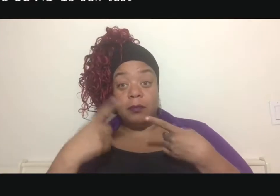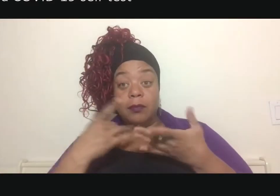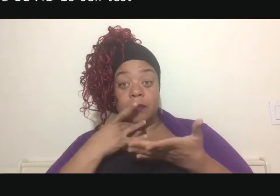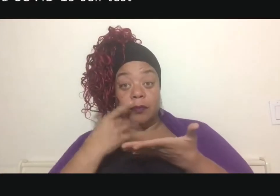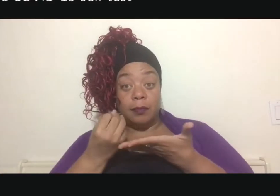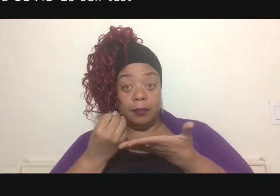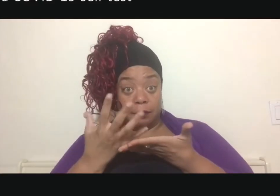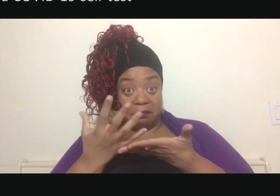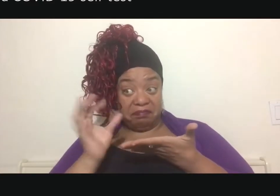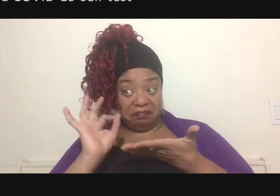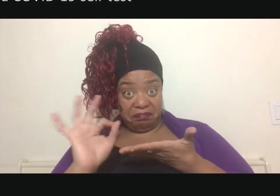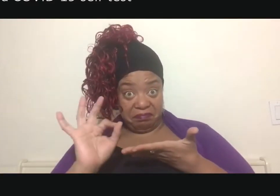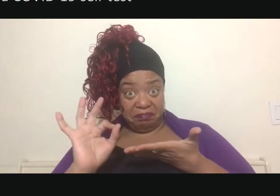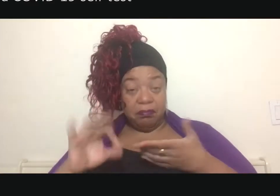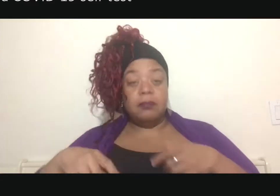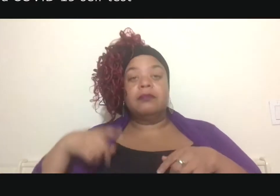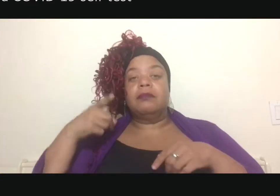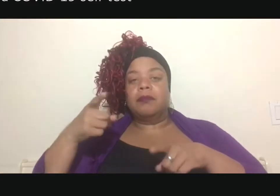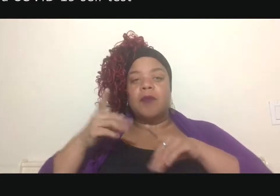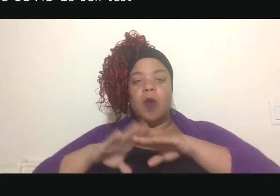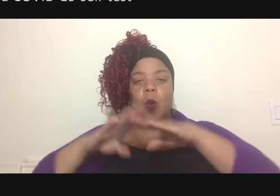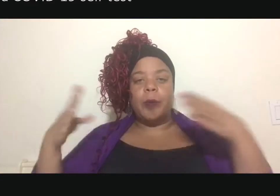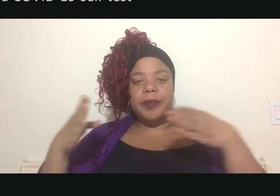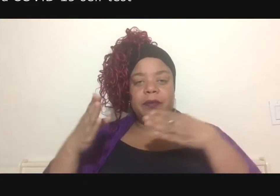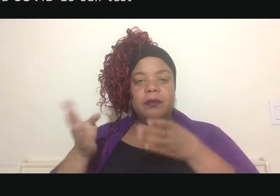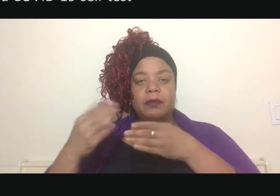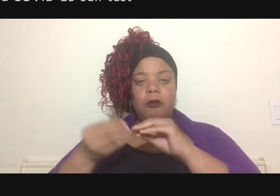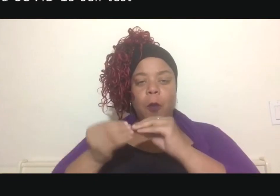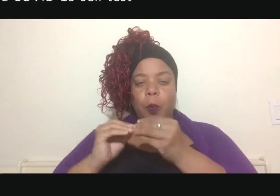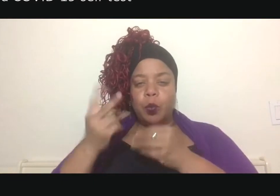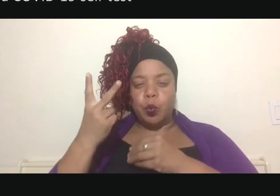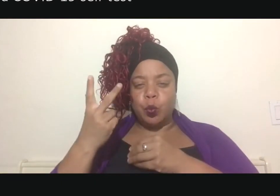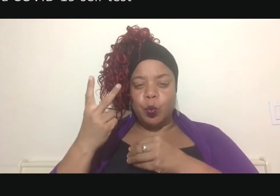Open the package that has the number 2 on it